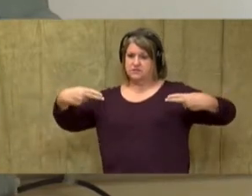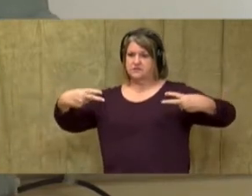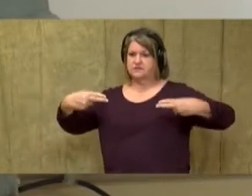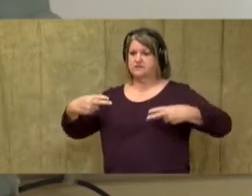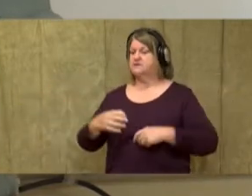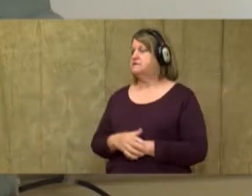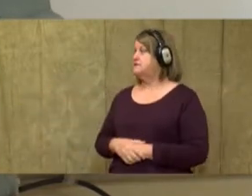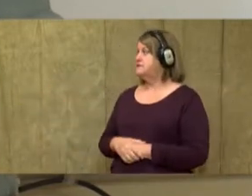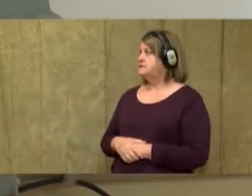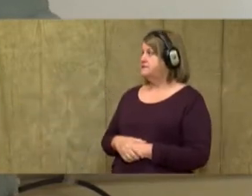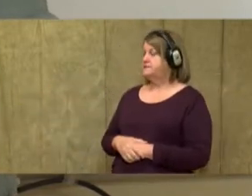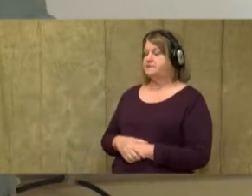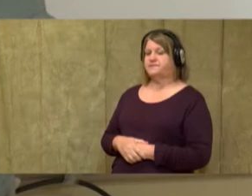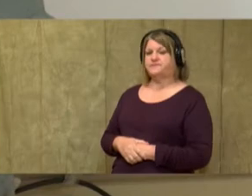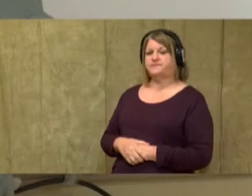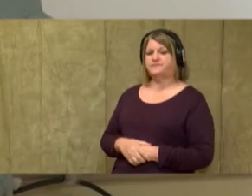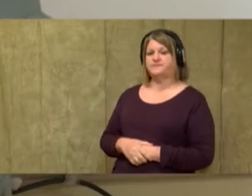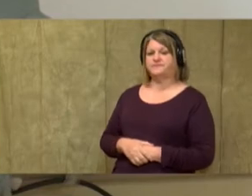and right here.